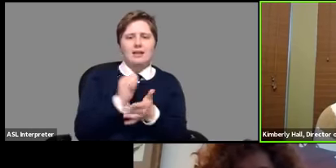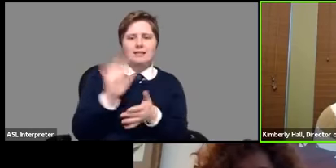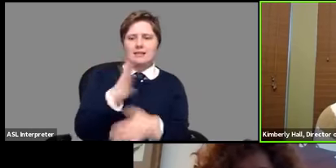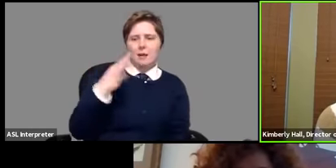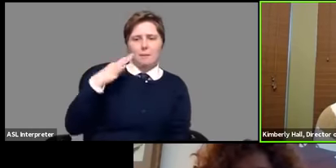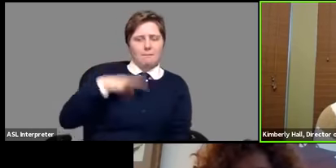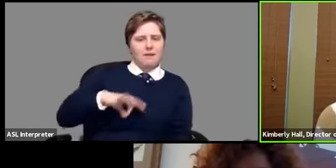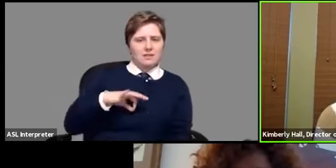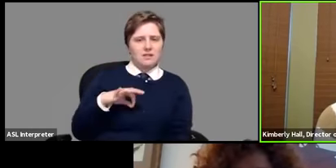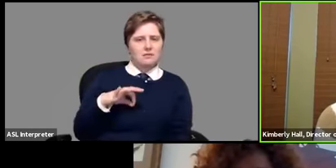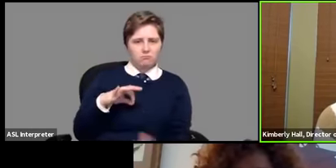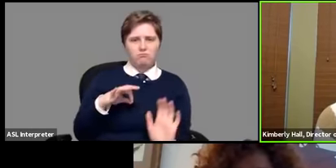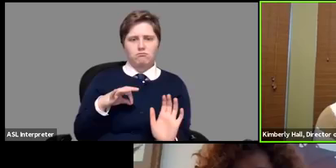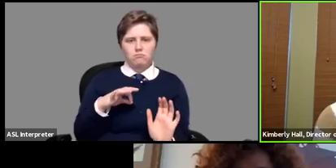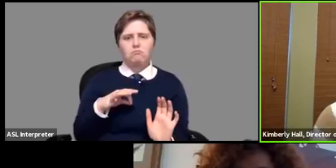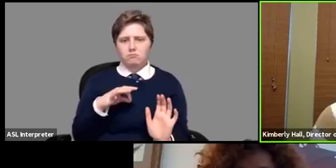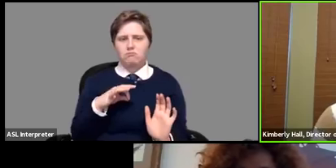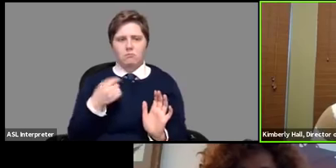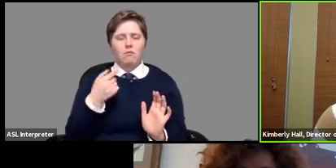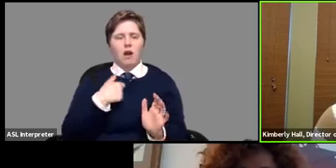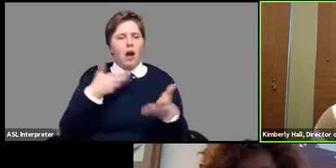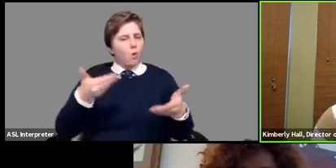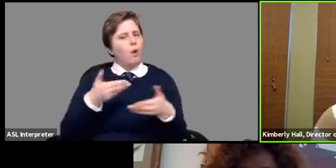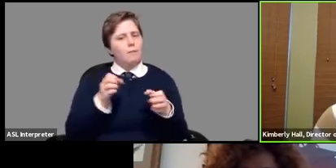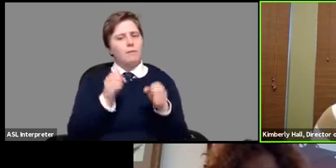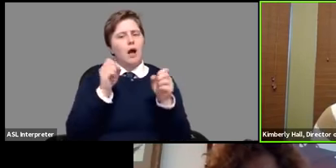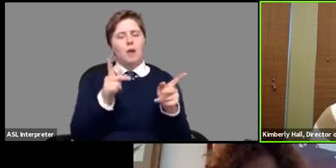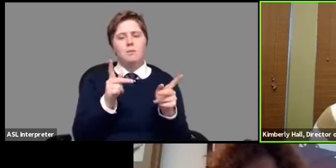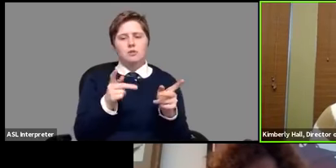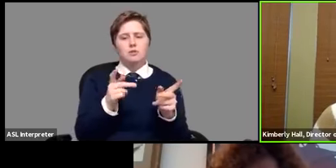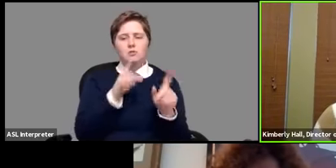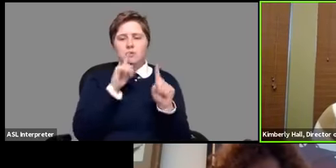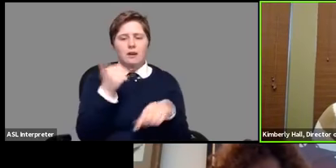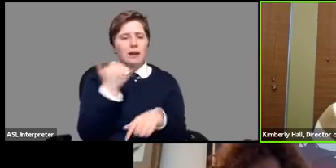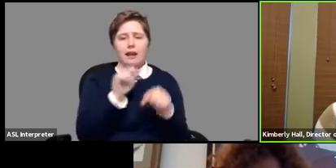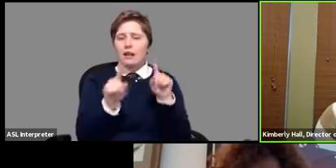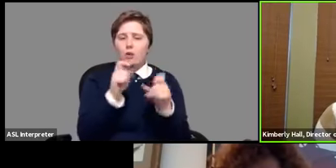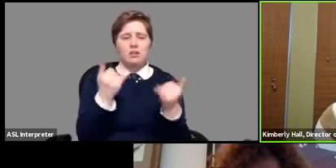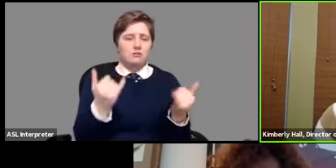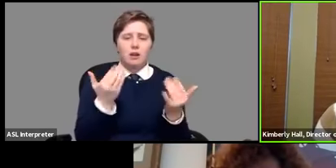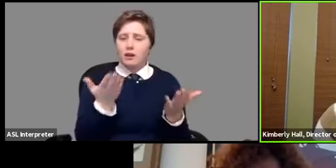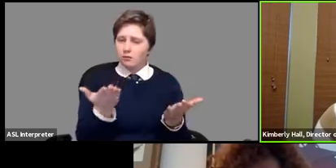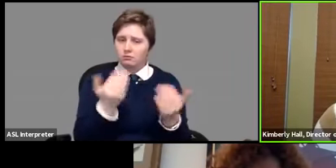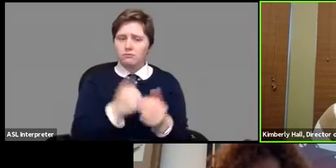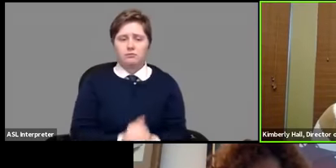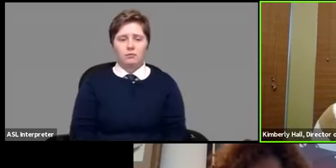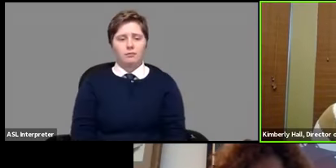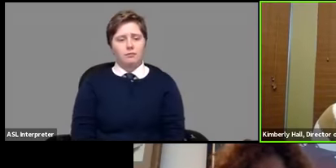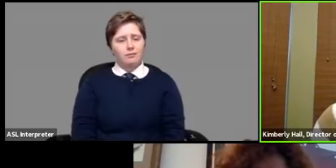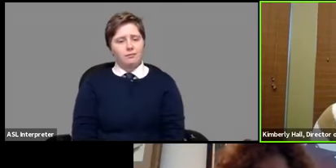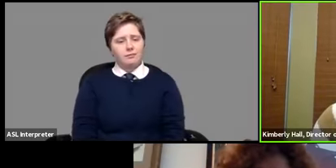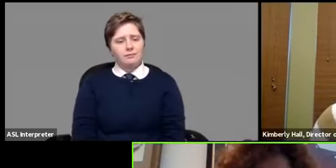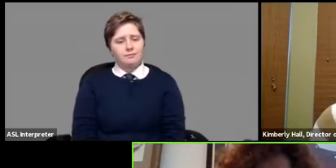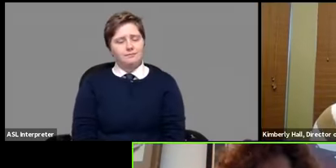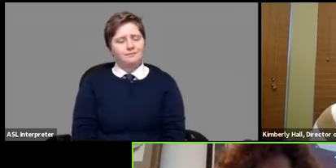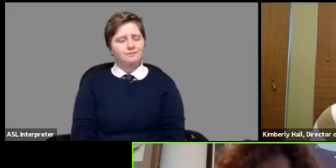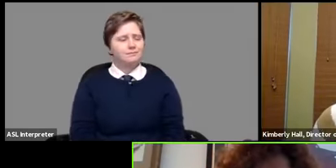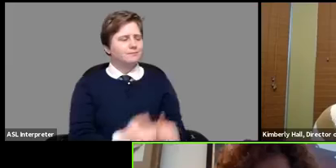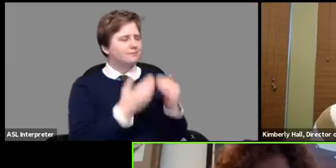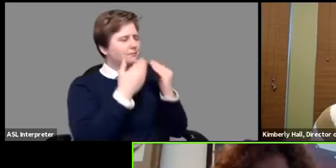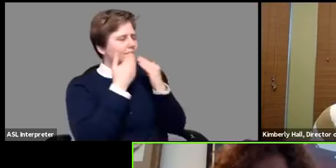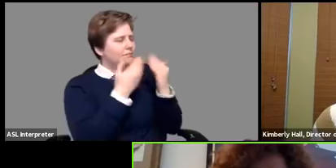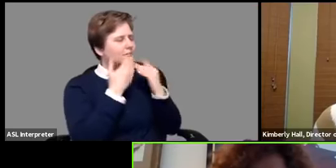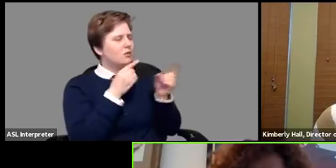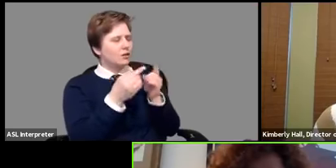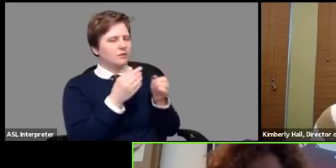benefits and i i welcome the opportunity to respond to questions at this point in time thank you director